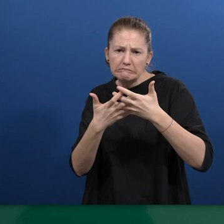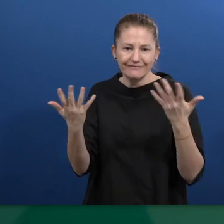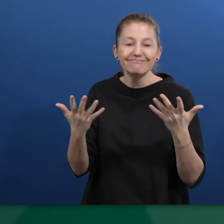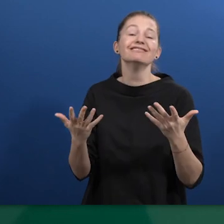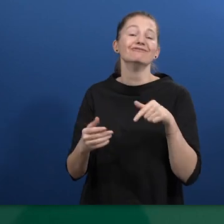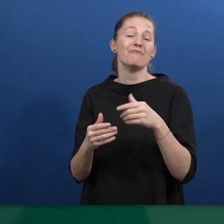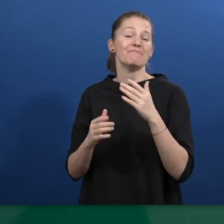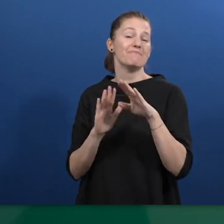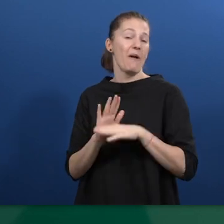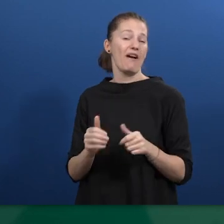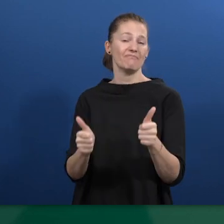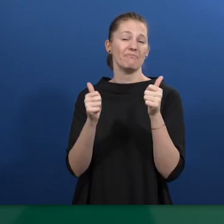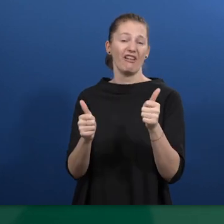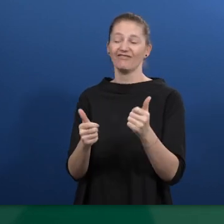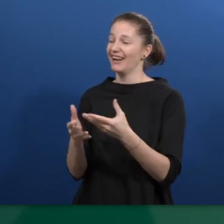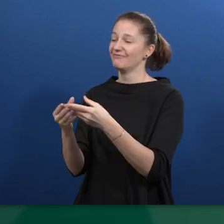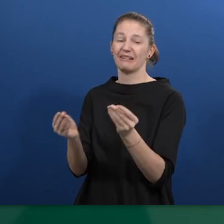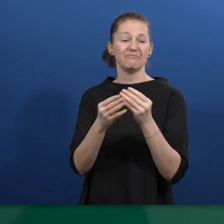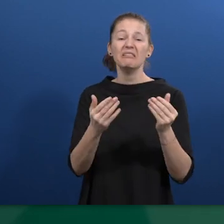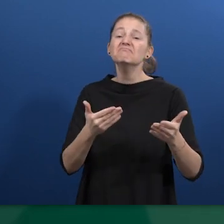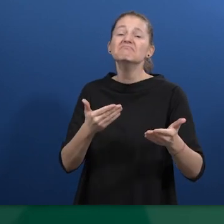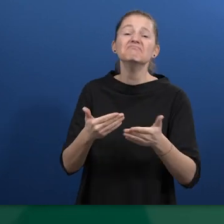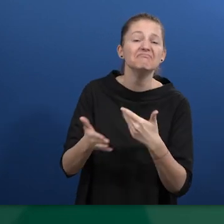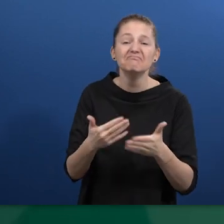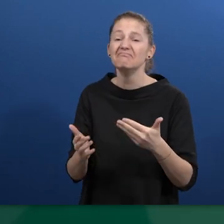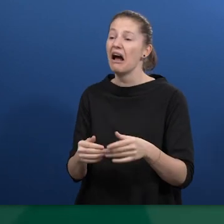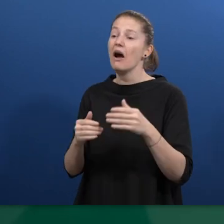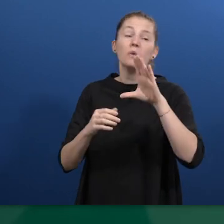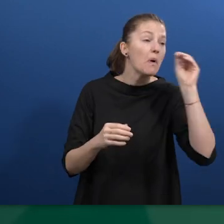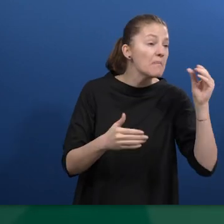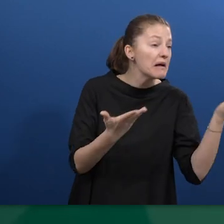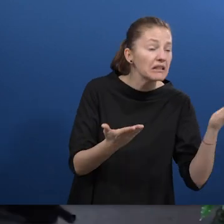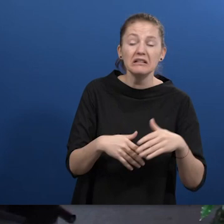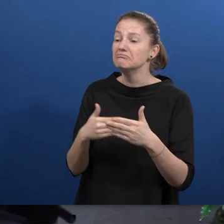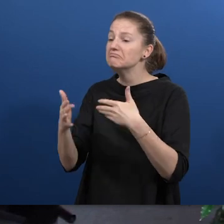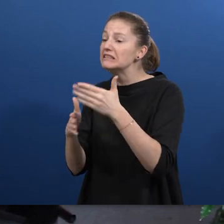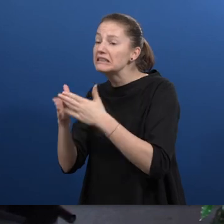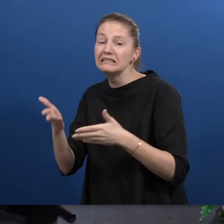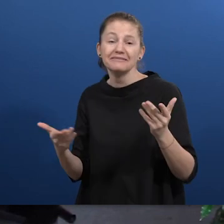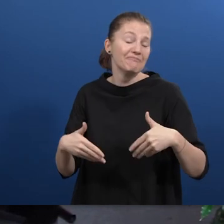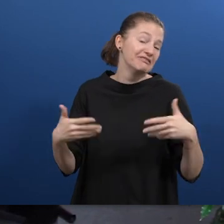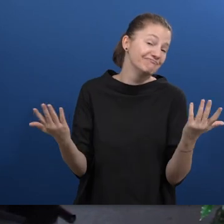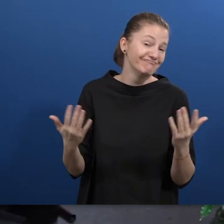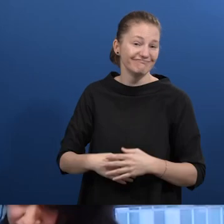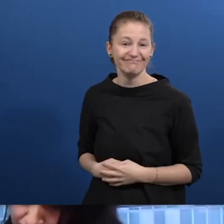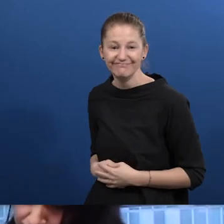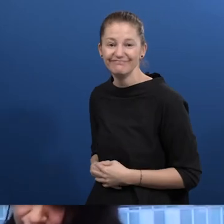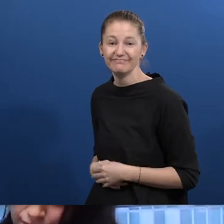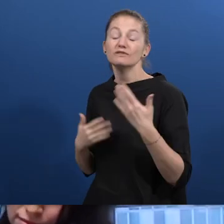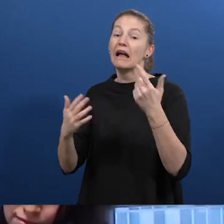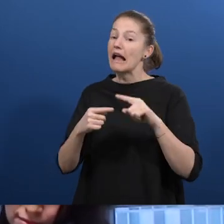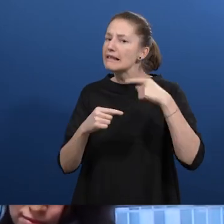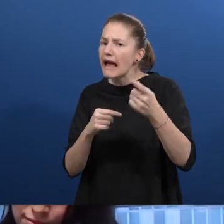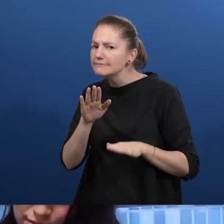independently where and it doesn't matter which kind of company which kind of disability. Katharina Schweiger, for our next step,